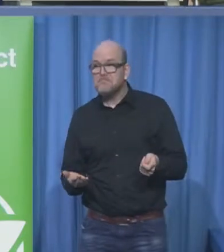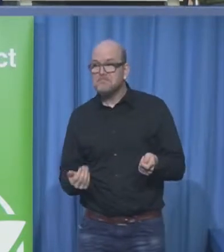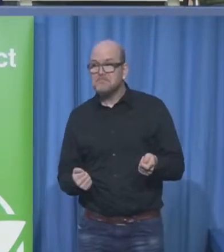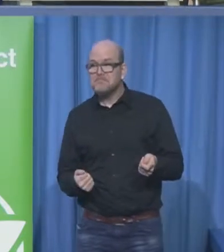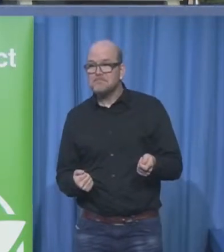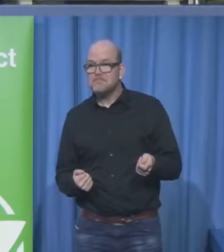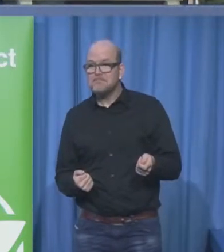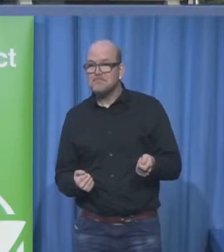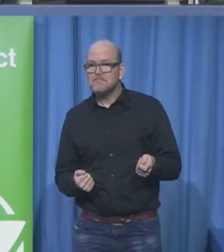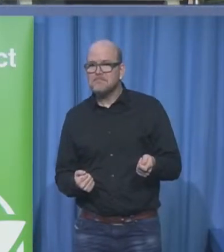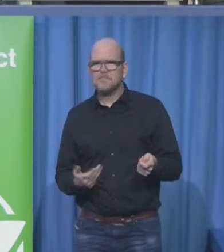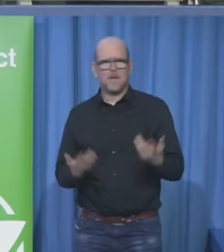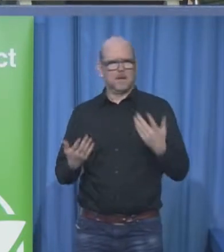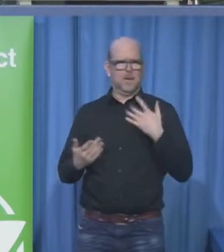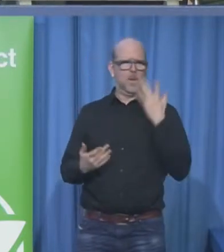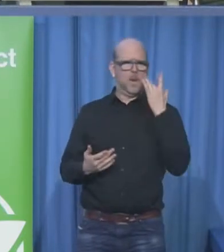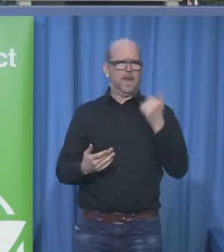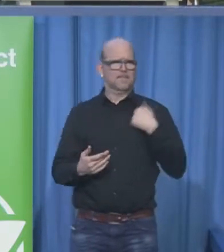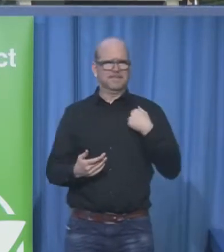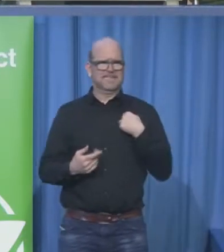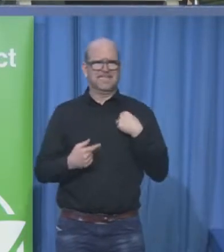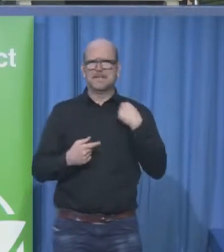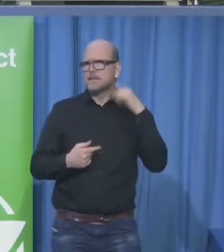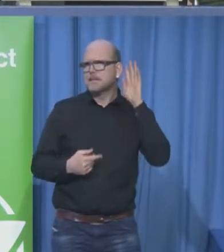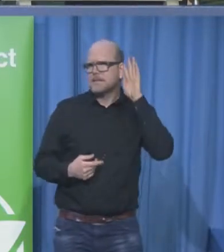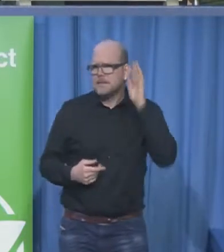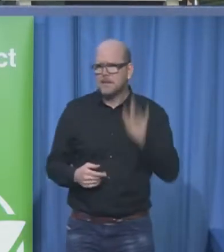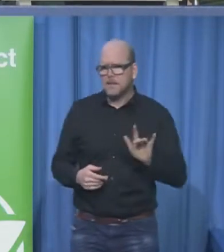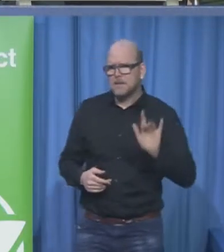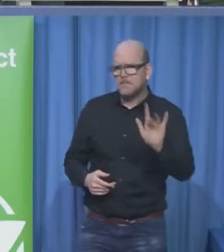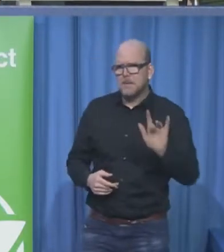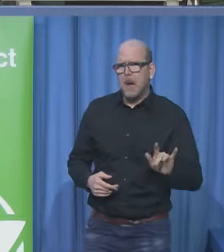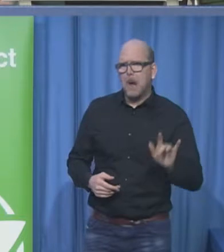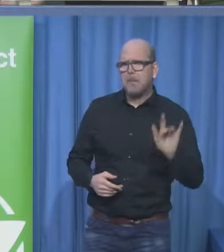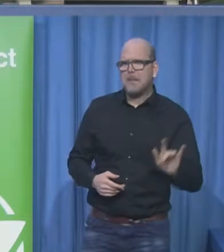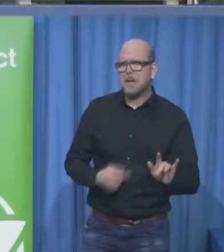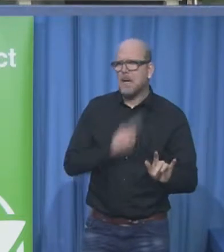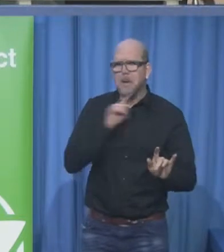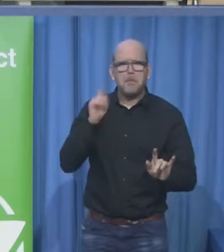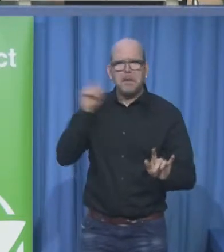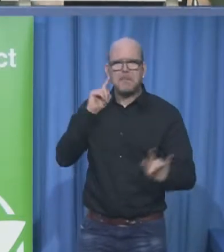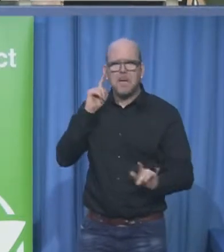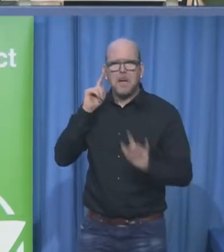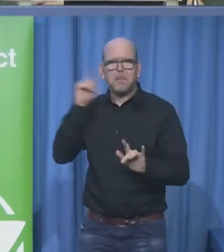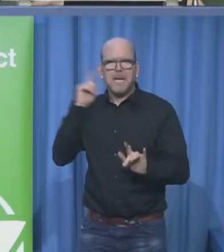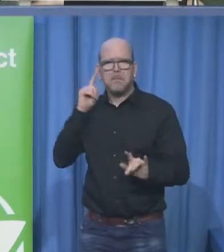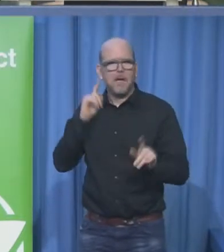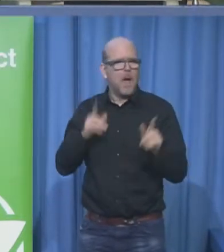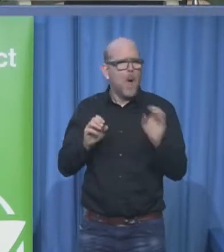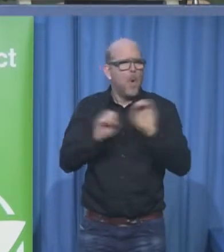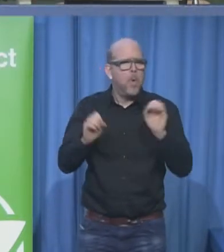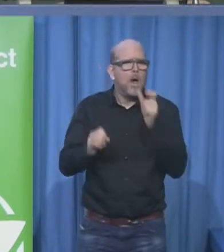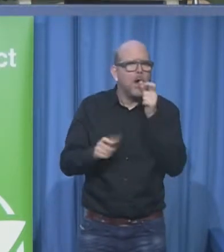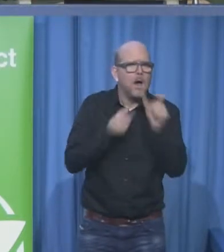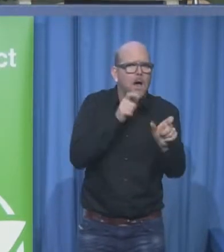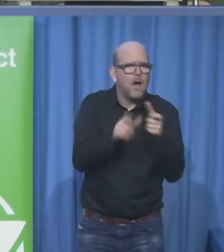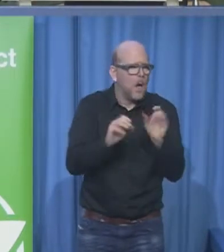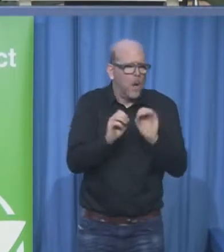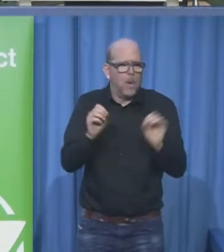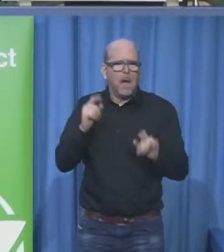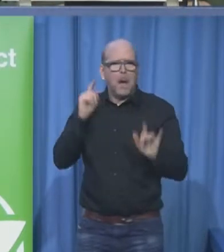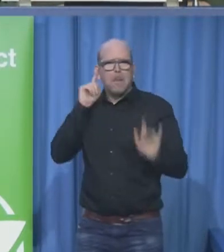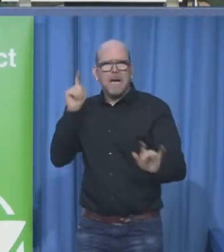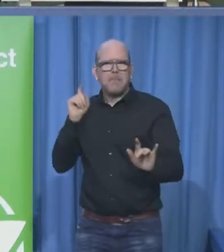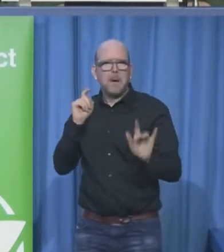defrost bread that's quite handy isn't it it's got one of them big can junky buttons at the bottom that you can junk and it fires the